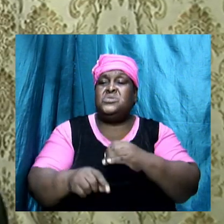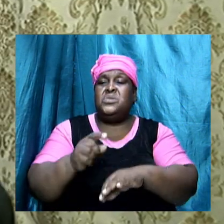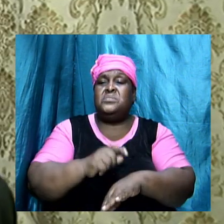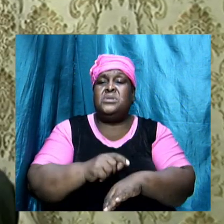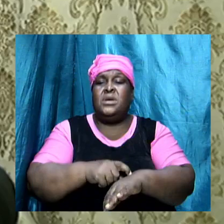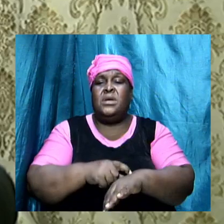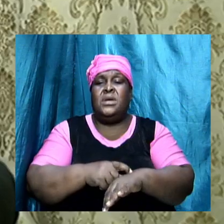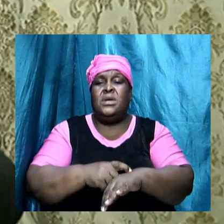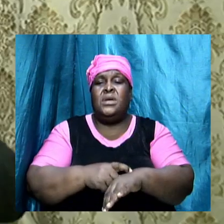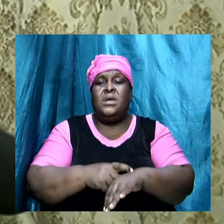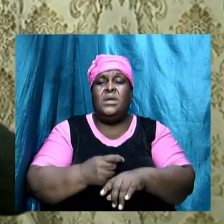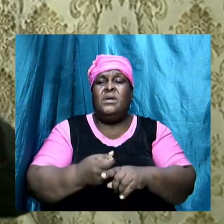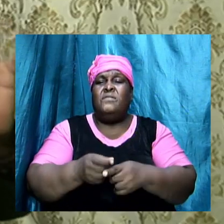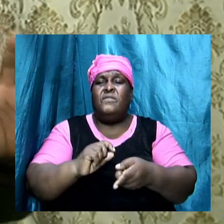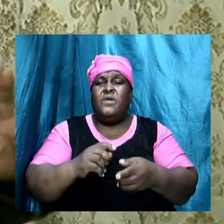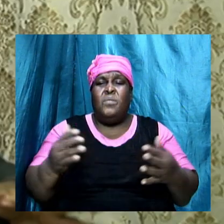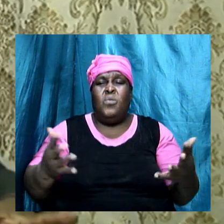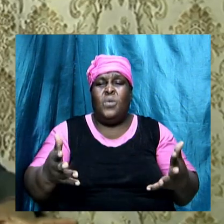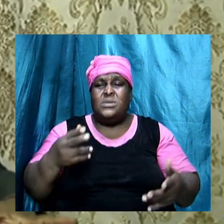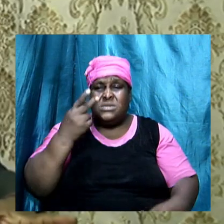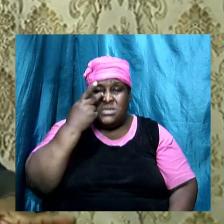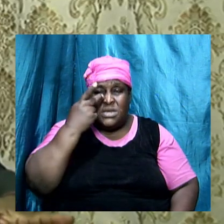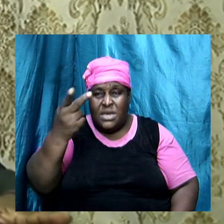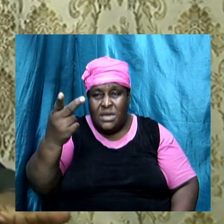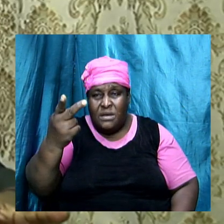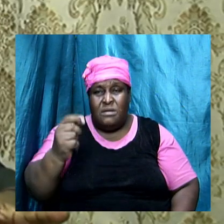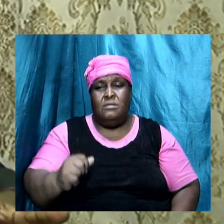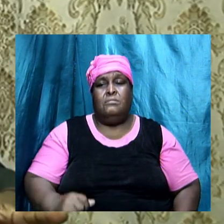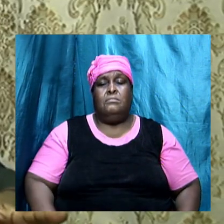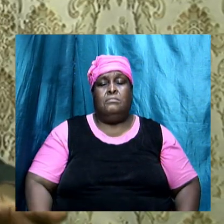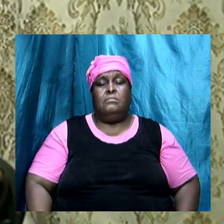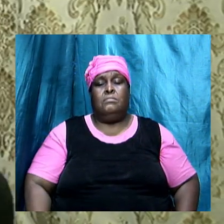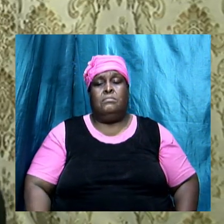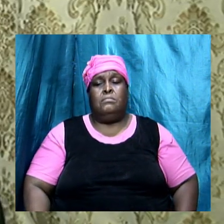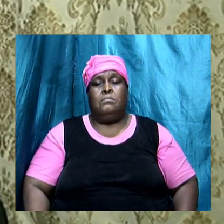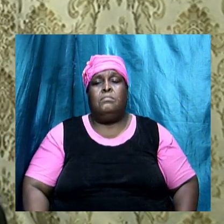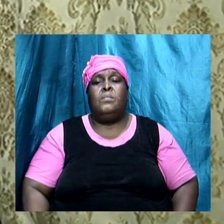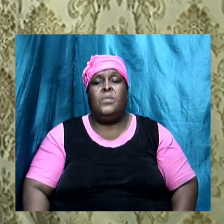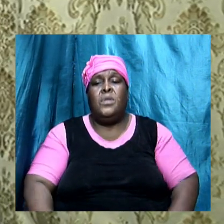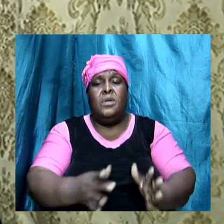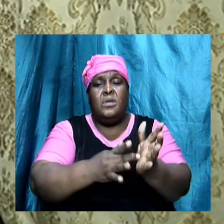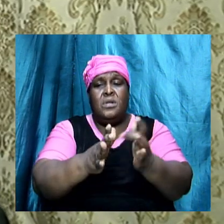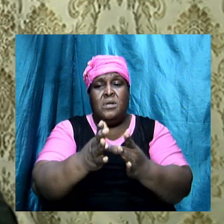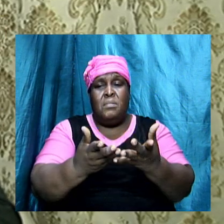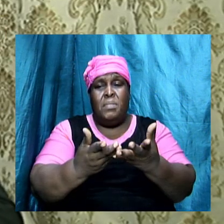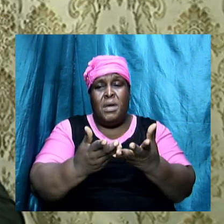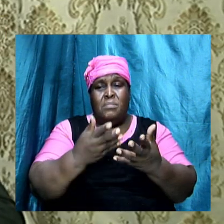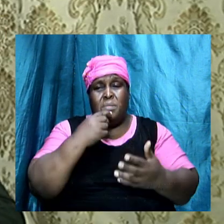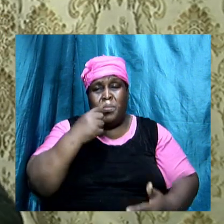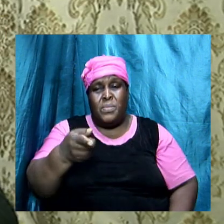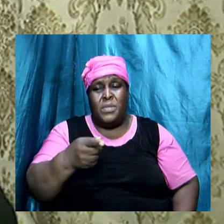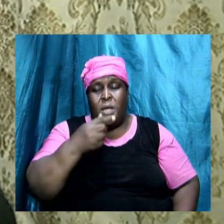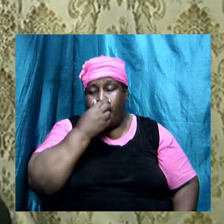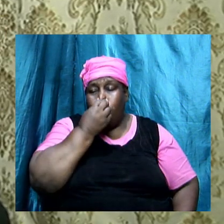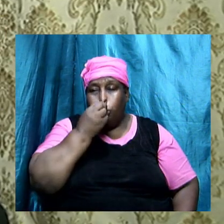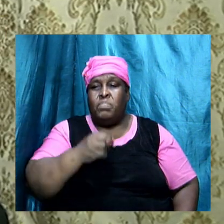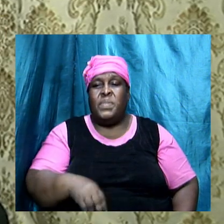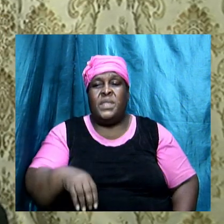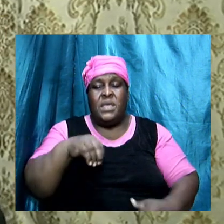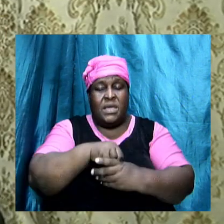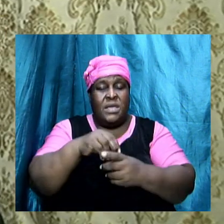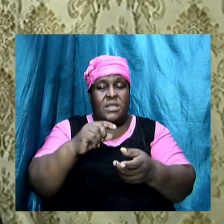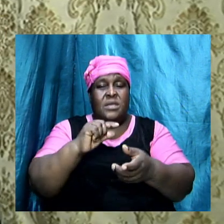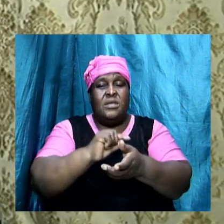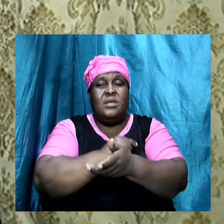amen, and you see all kind of things. You know the Bible, and what comes to mind, you know, is in Genesis,